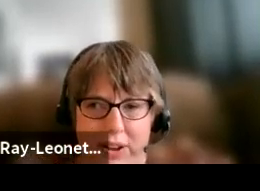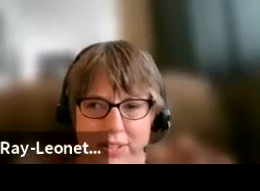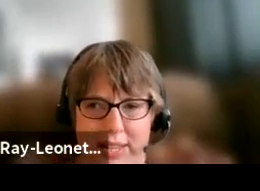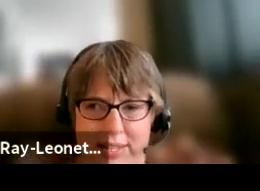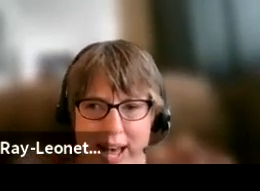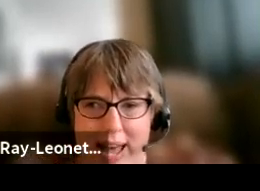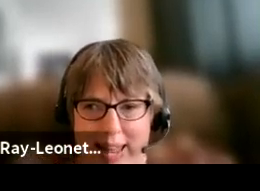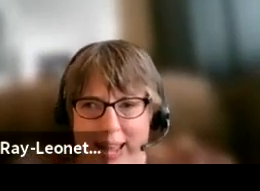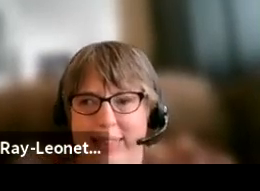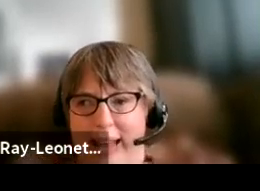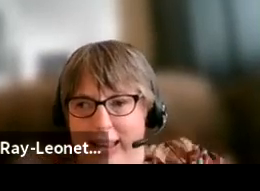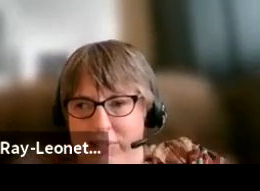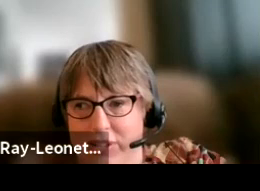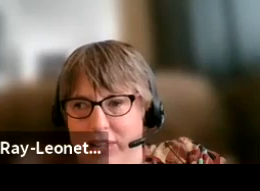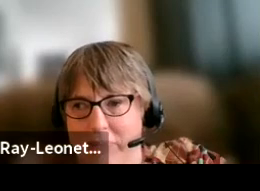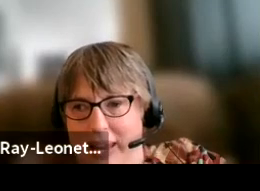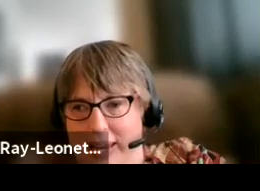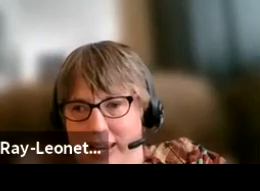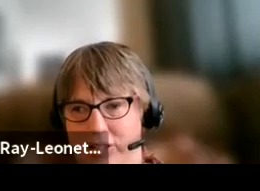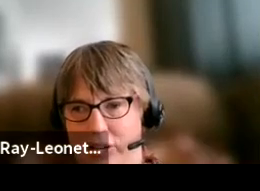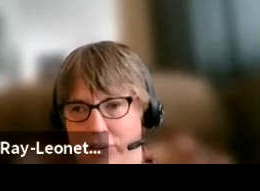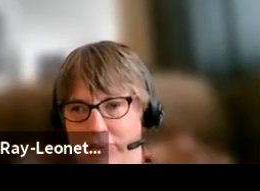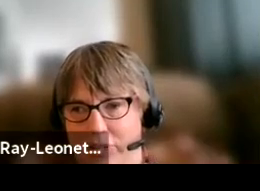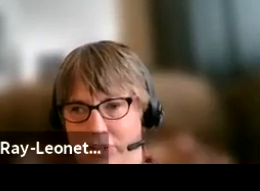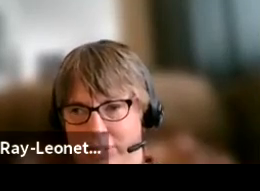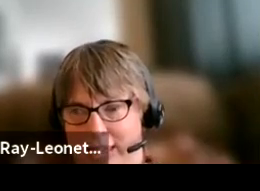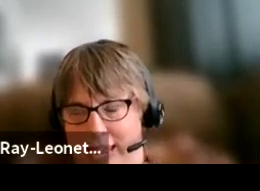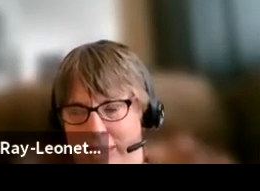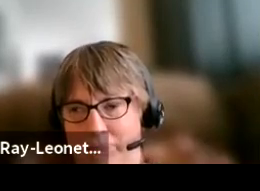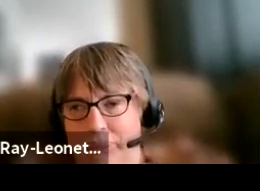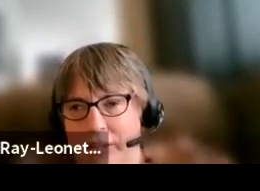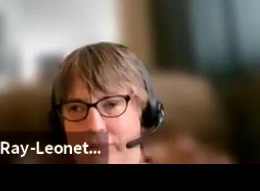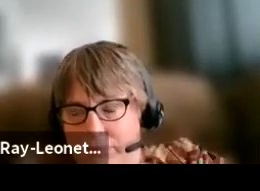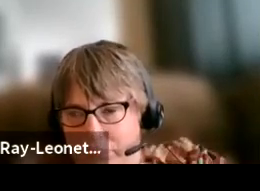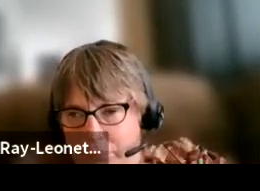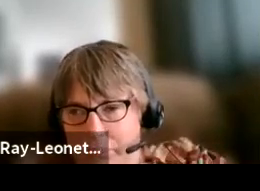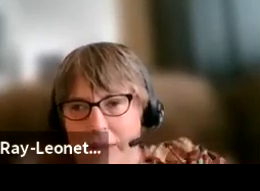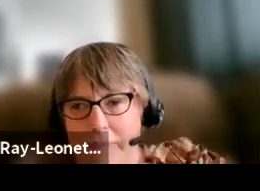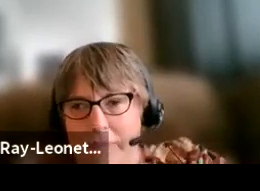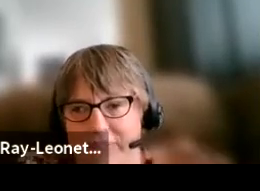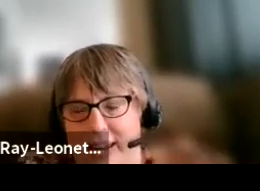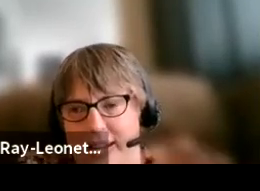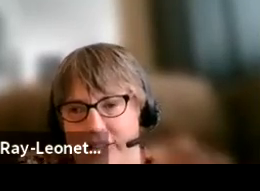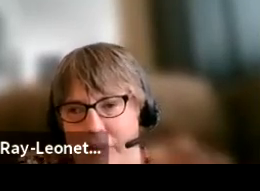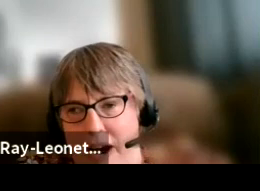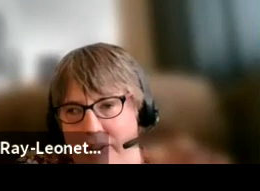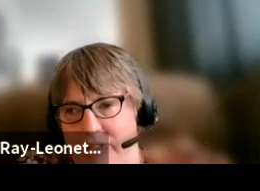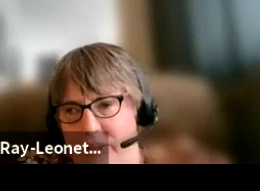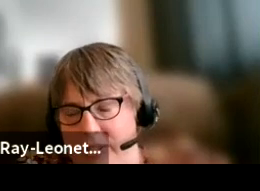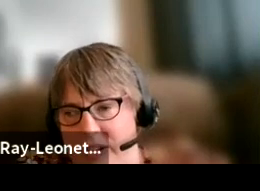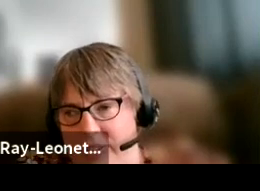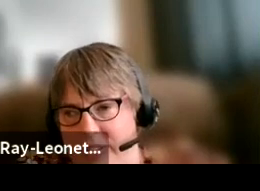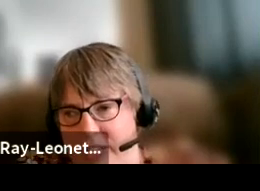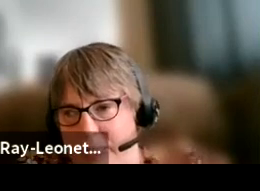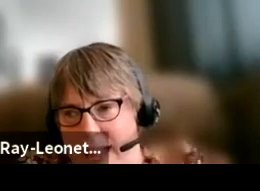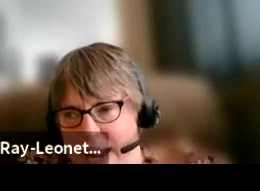if you go to this hot link, that gives you the ability to see Pennsylvania's Department of